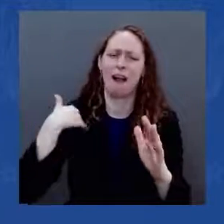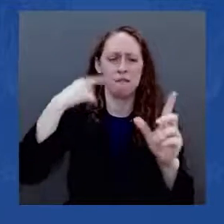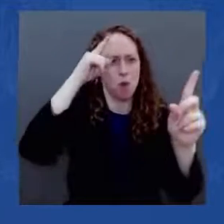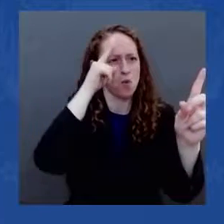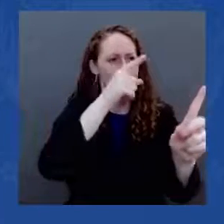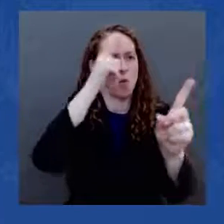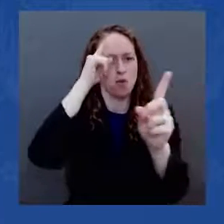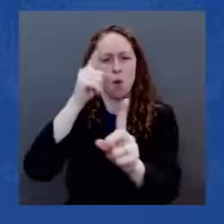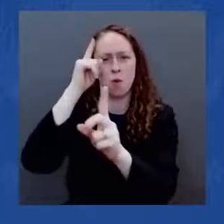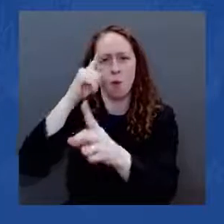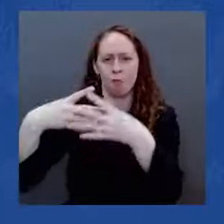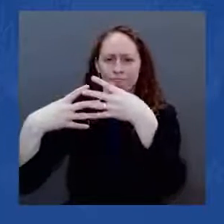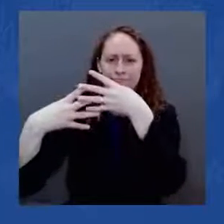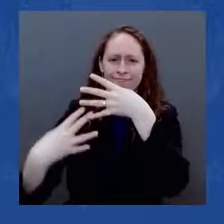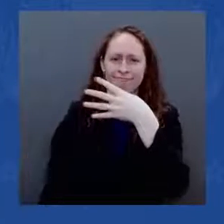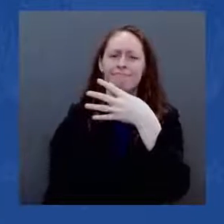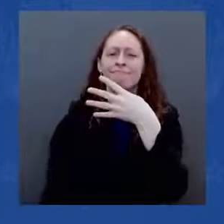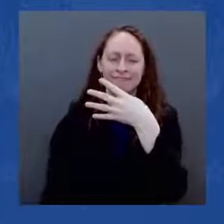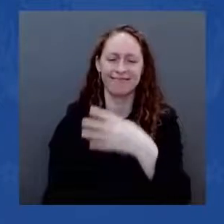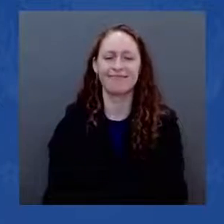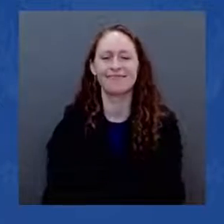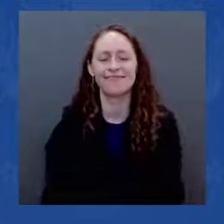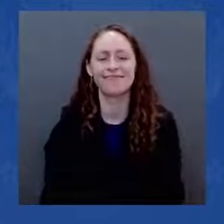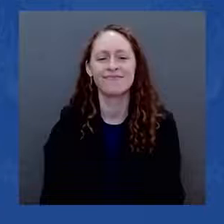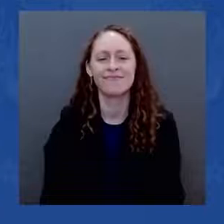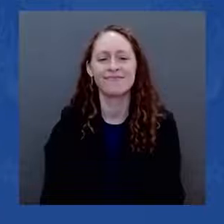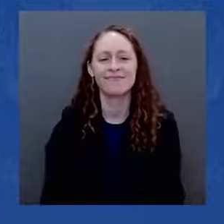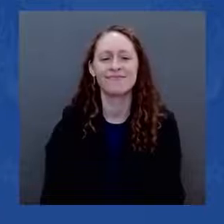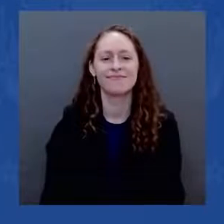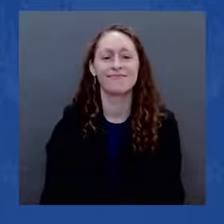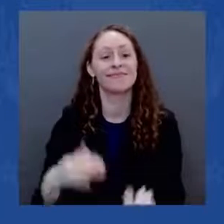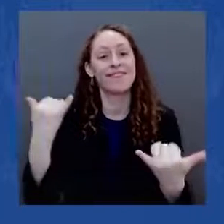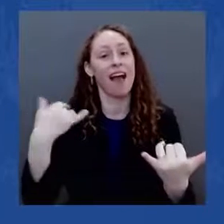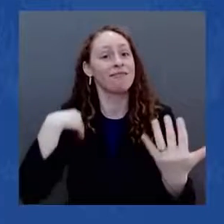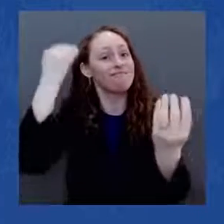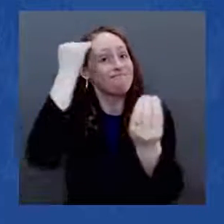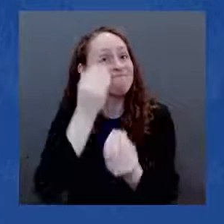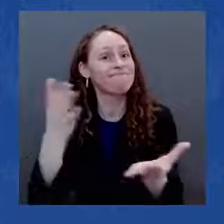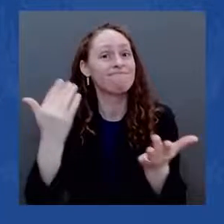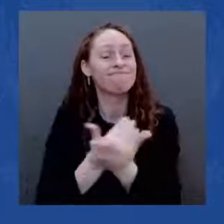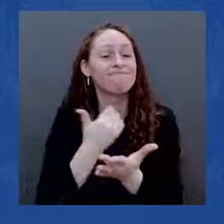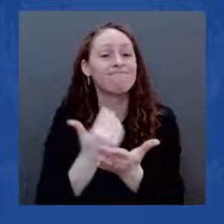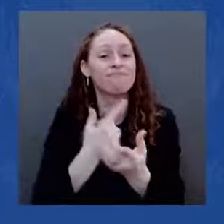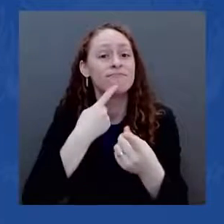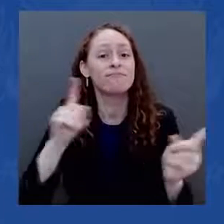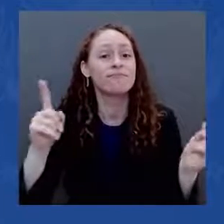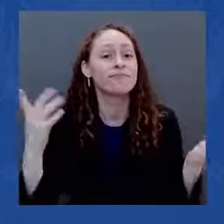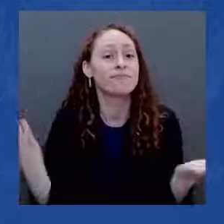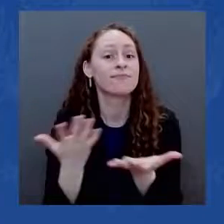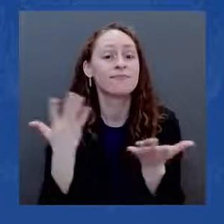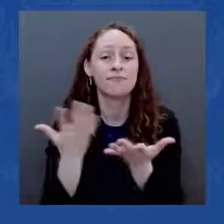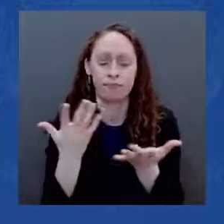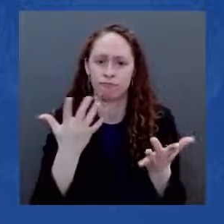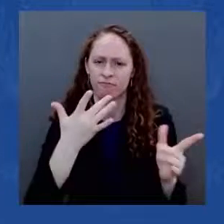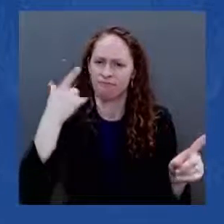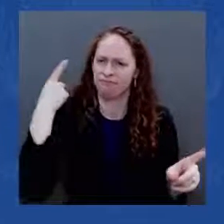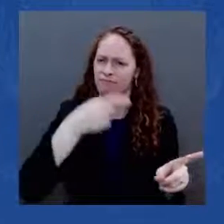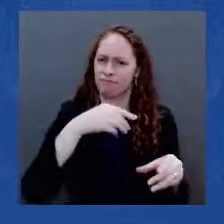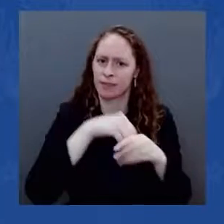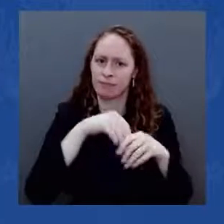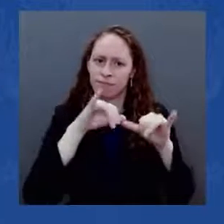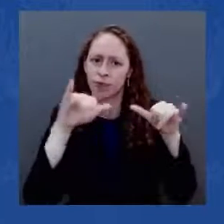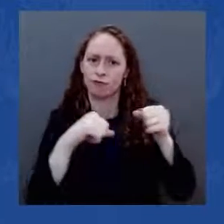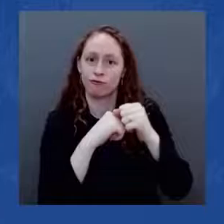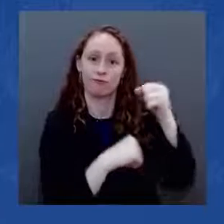today. It's just part of the infrastructure bill. My bipartisan infrastructure law includes the largest investment in our